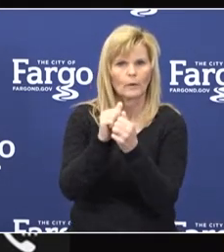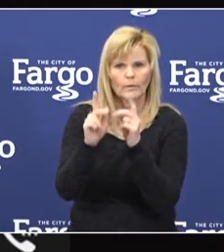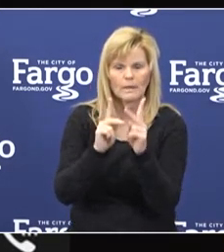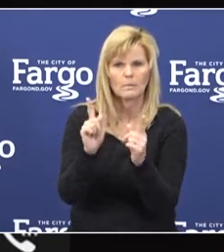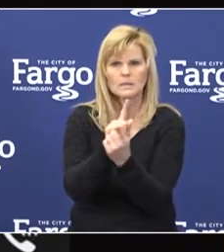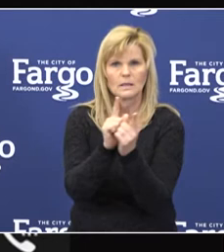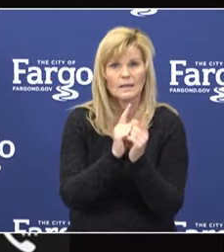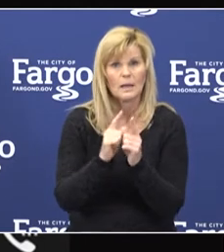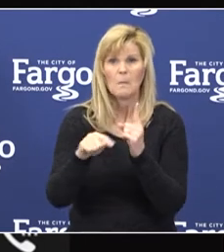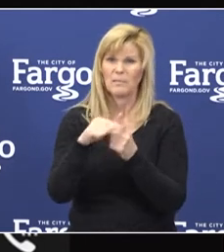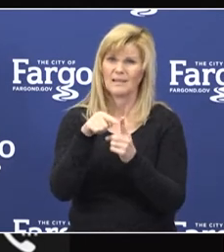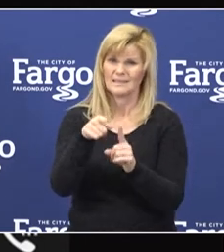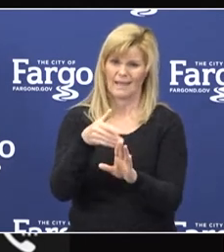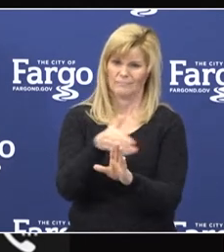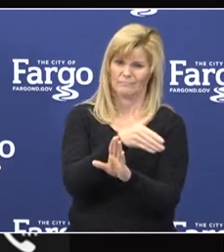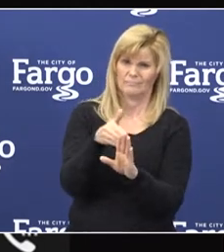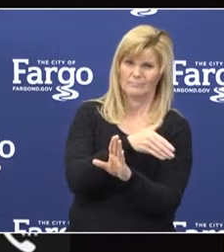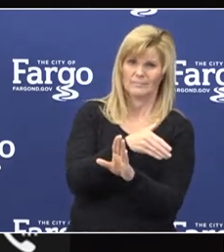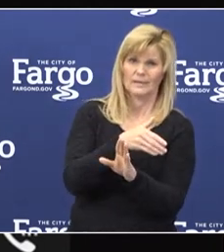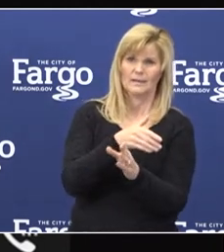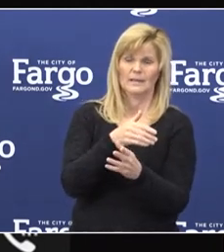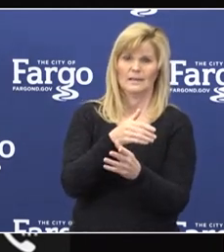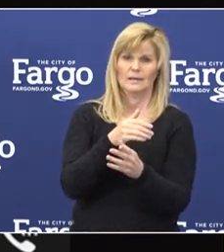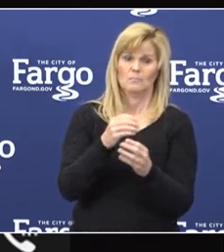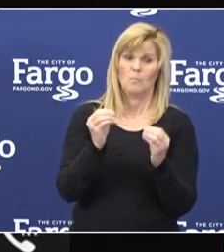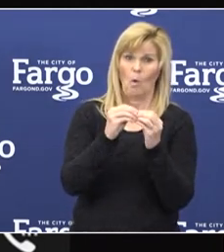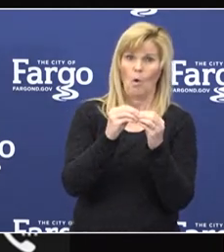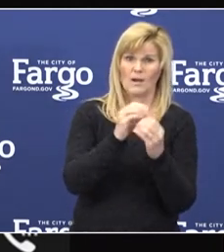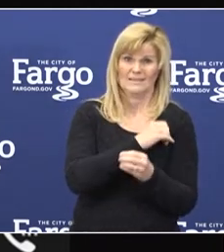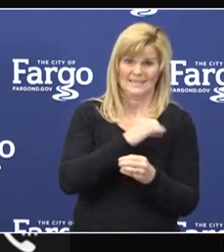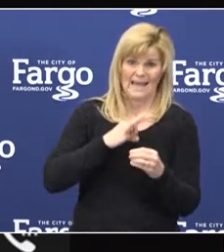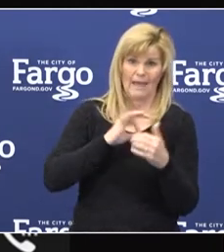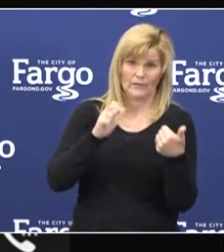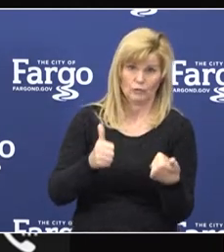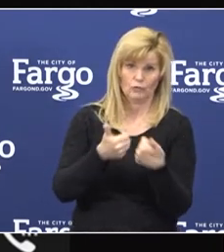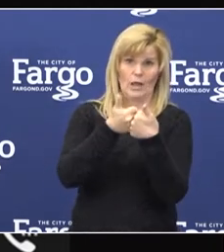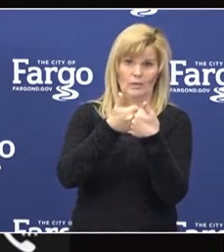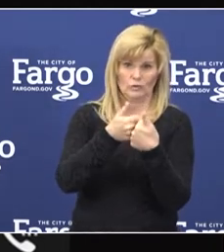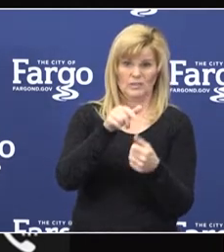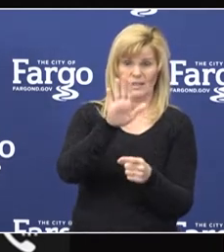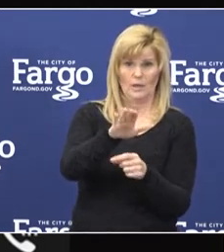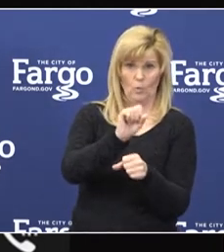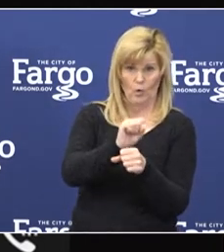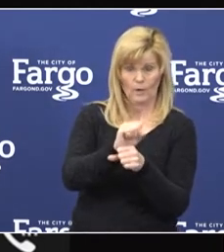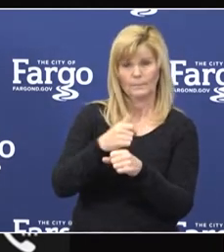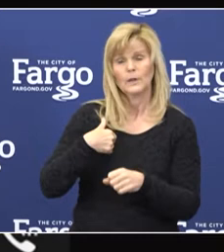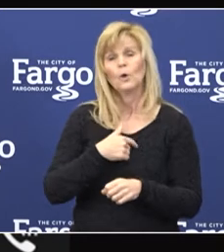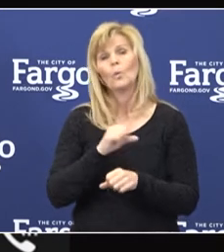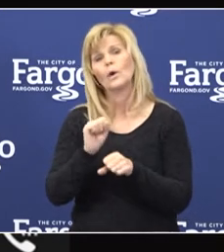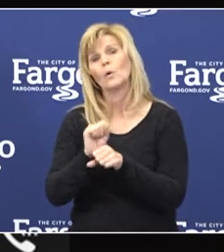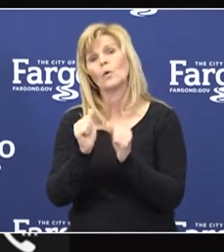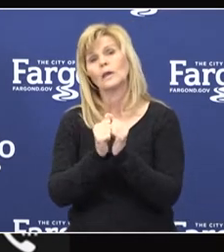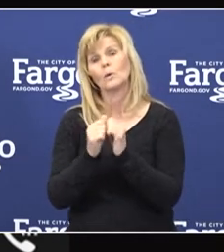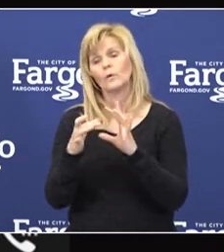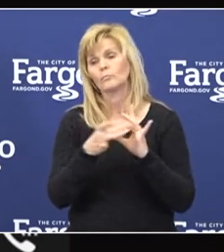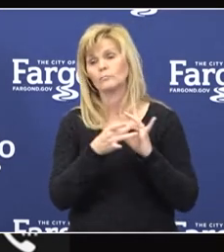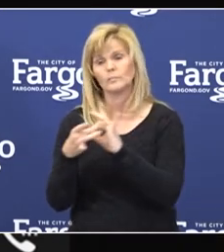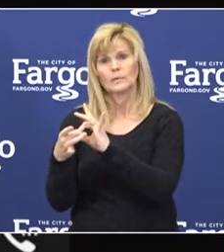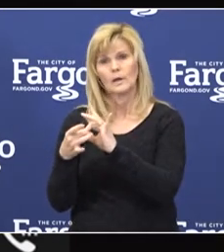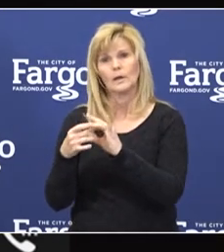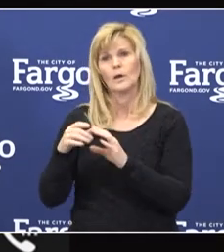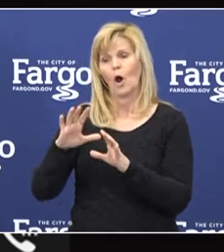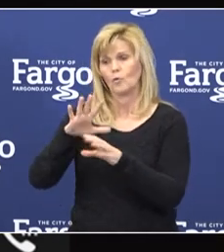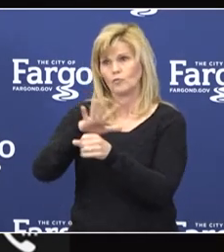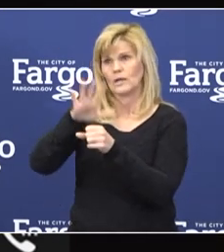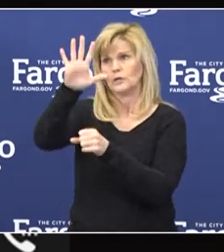they have pre-existing staffing challenges in that industry. We're coordinating with our regional healthcare coalitions for the